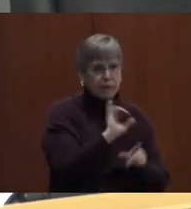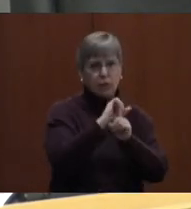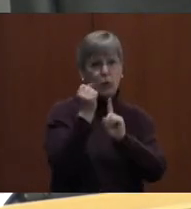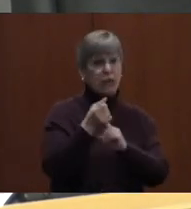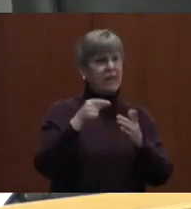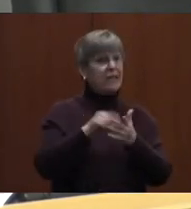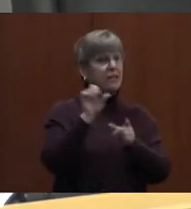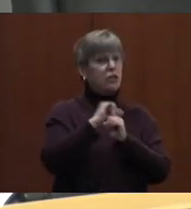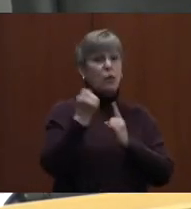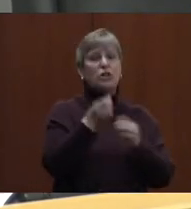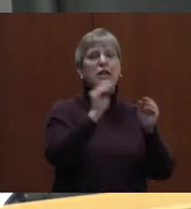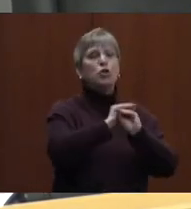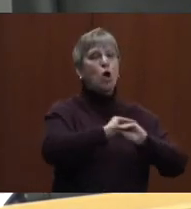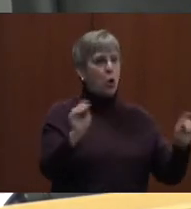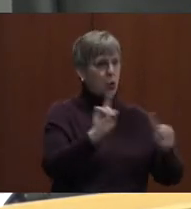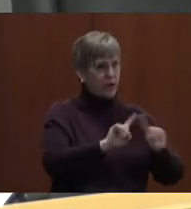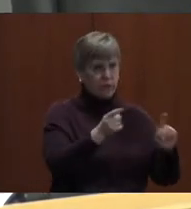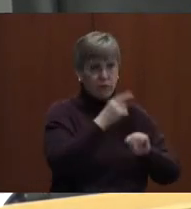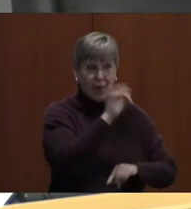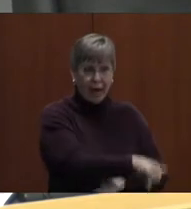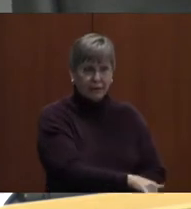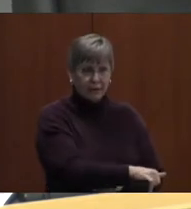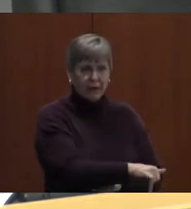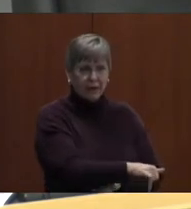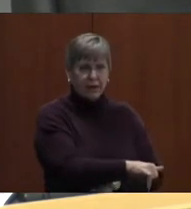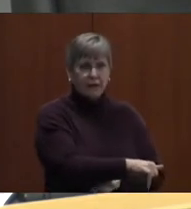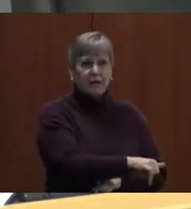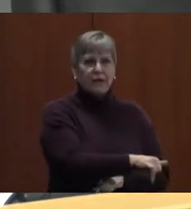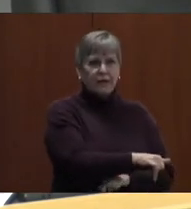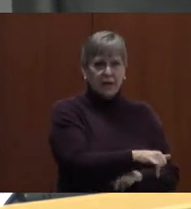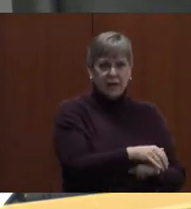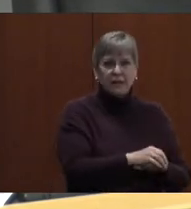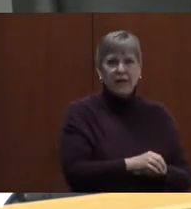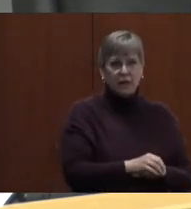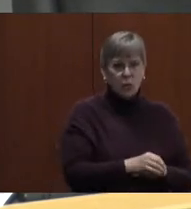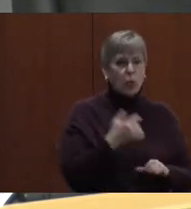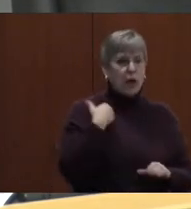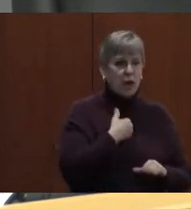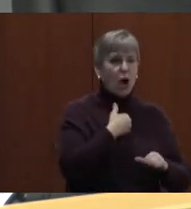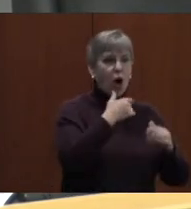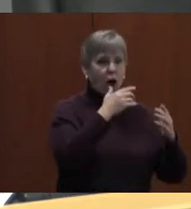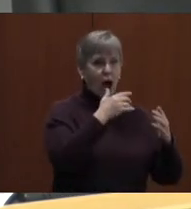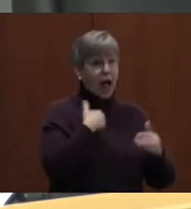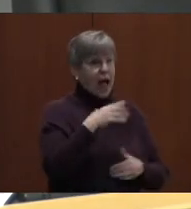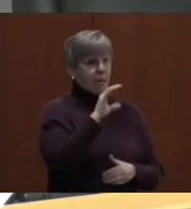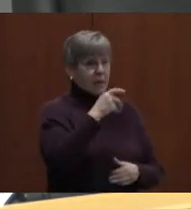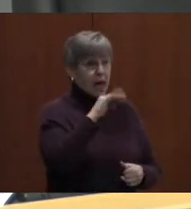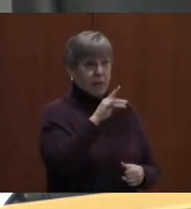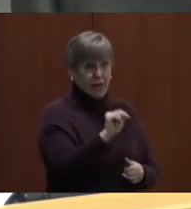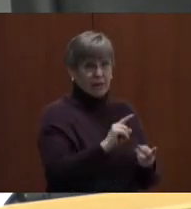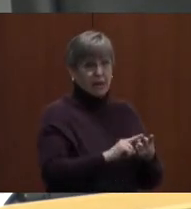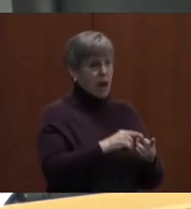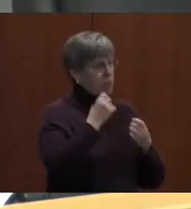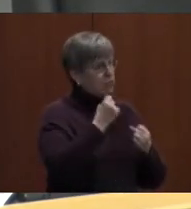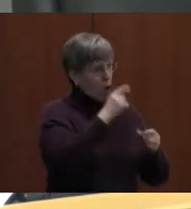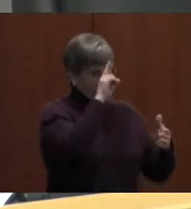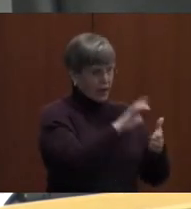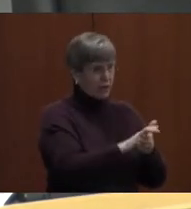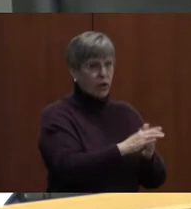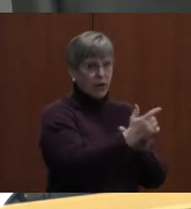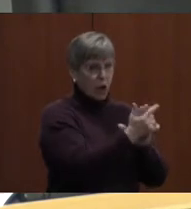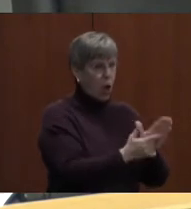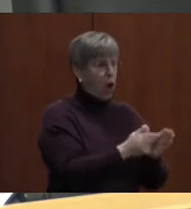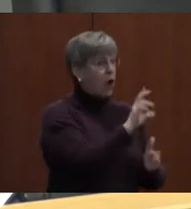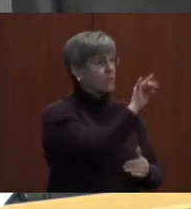is no different. It is as large as a crisis in a, you know, I'm a capitalist, and I'm a firm believer in the law of